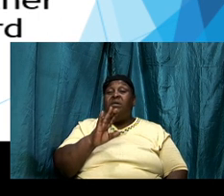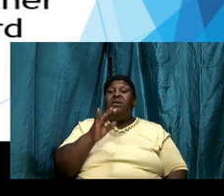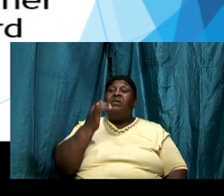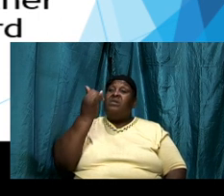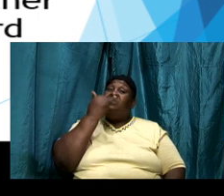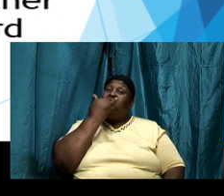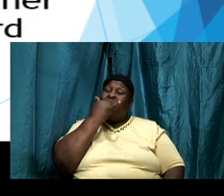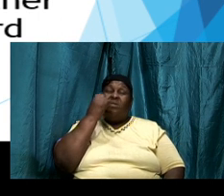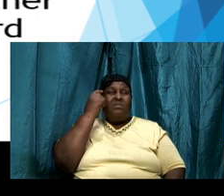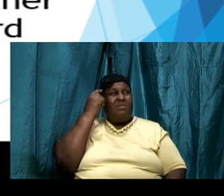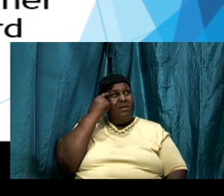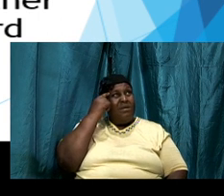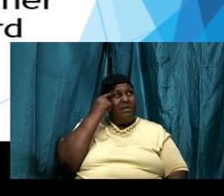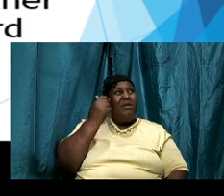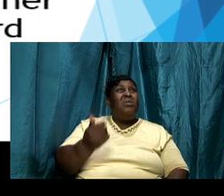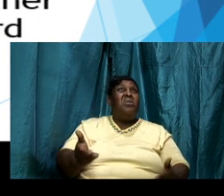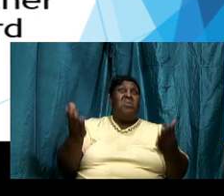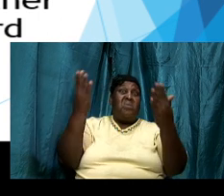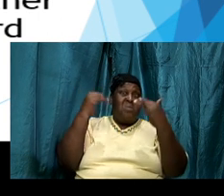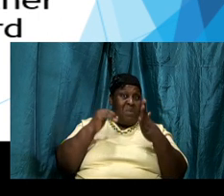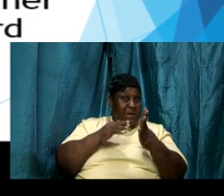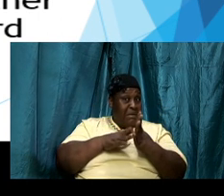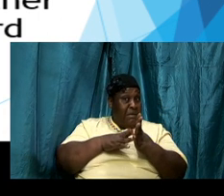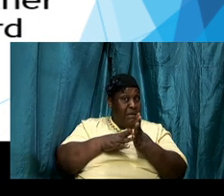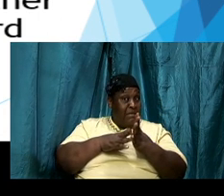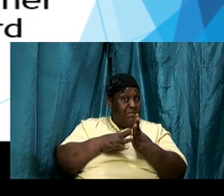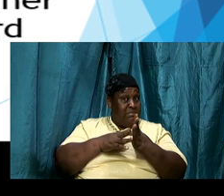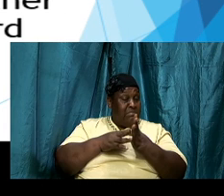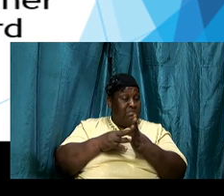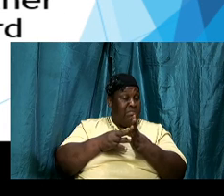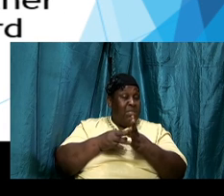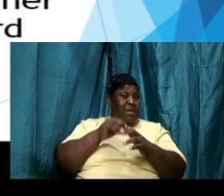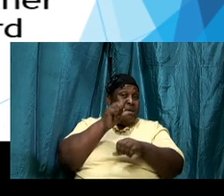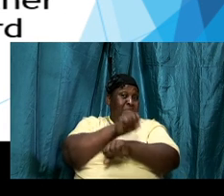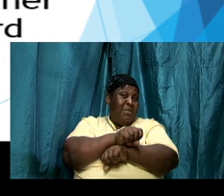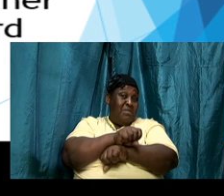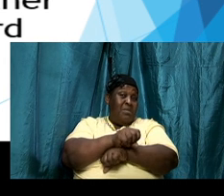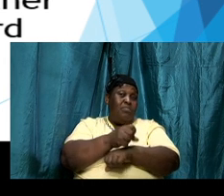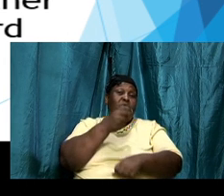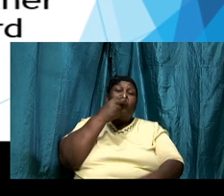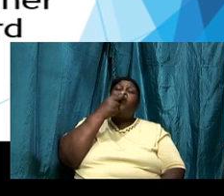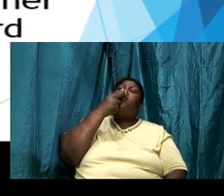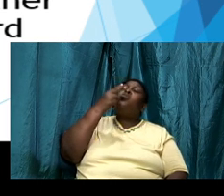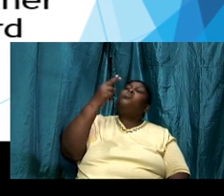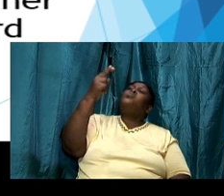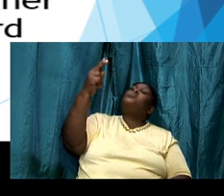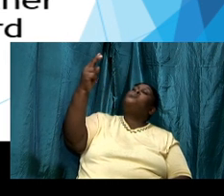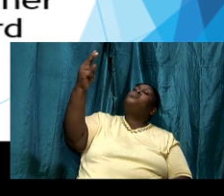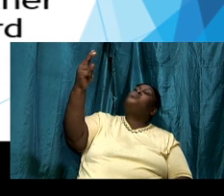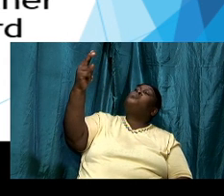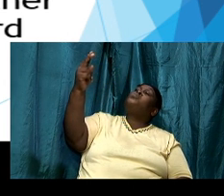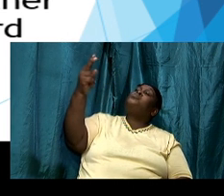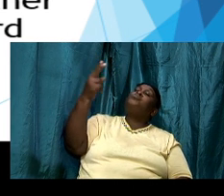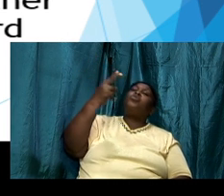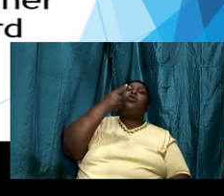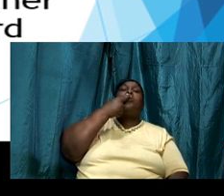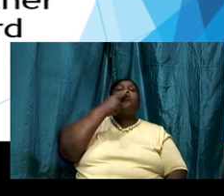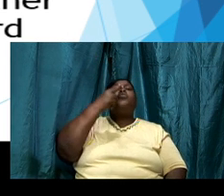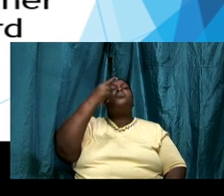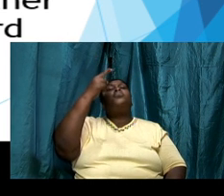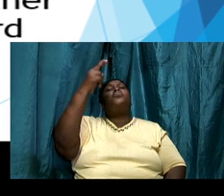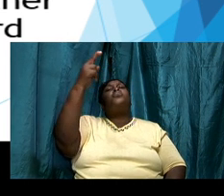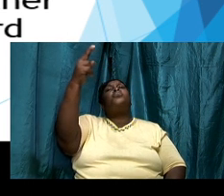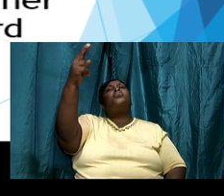back the old bondages come back smoking you know people hide and smoke